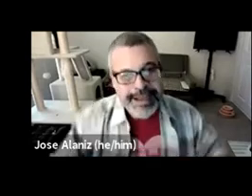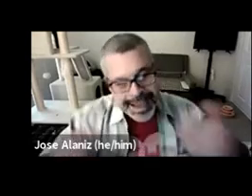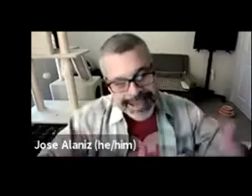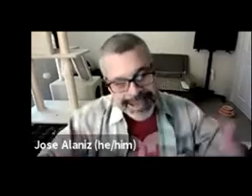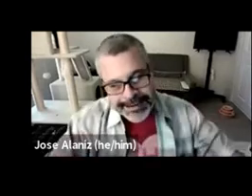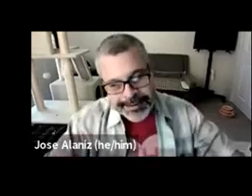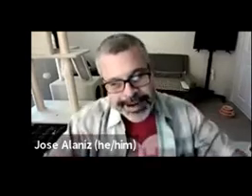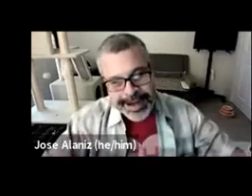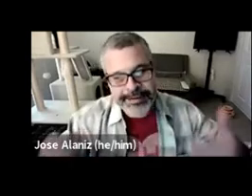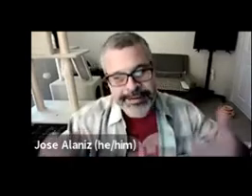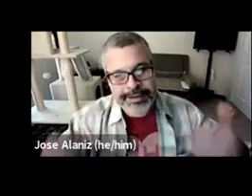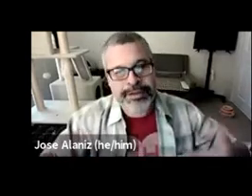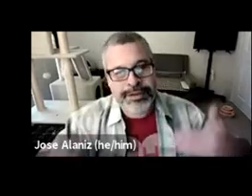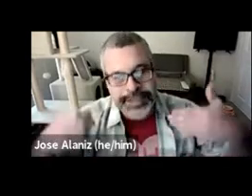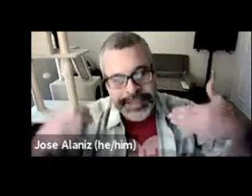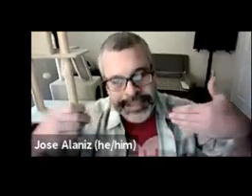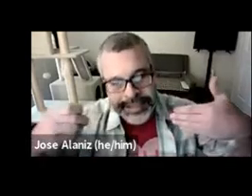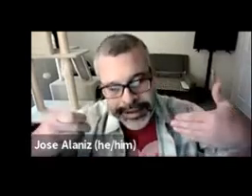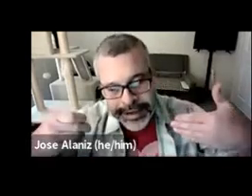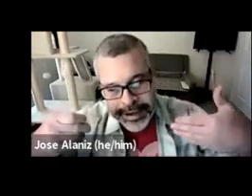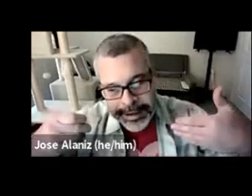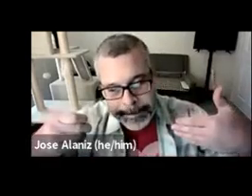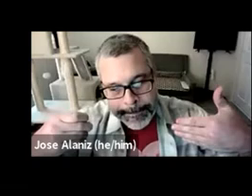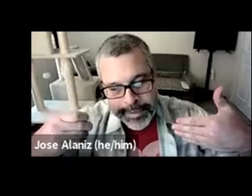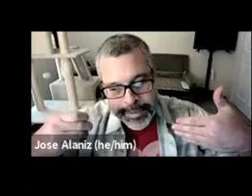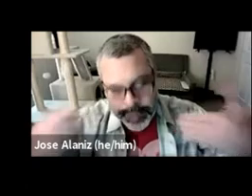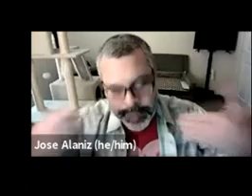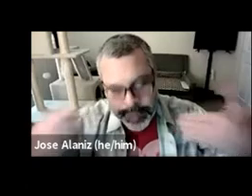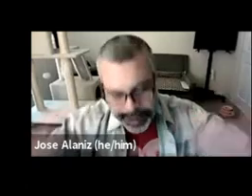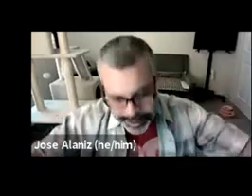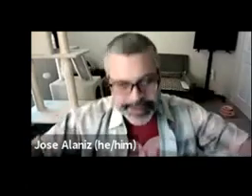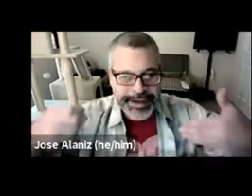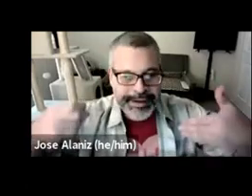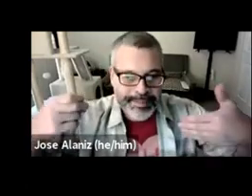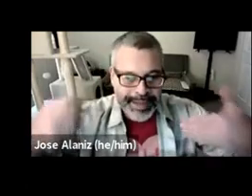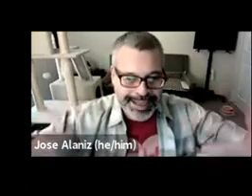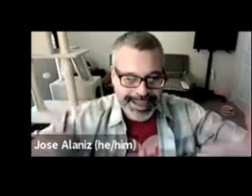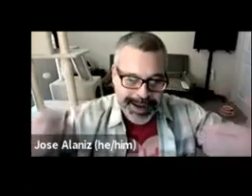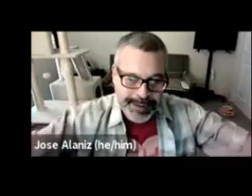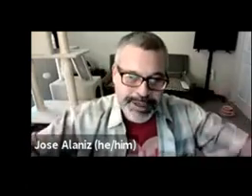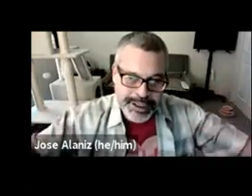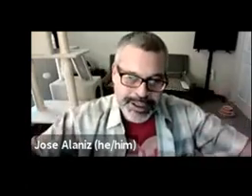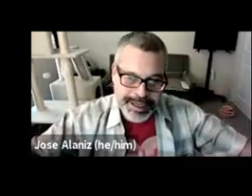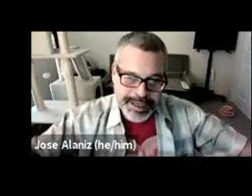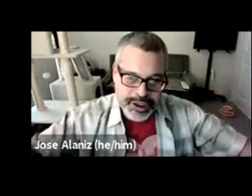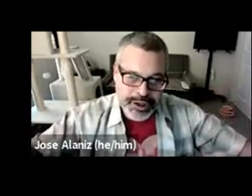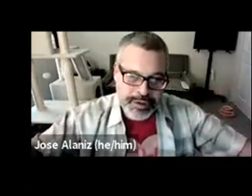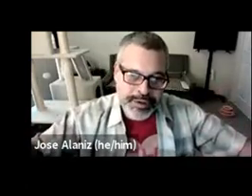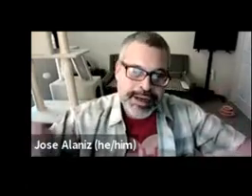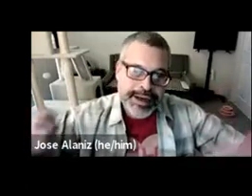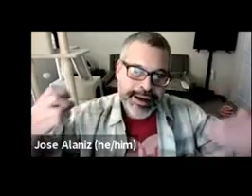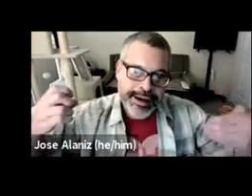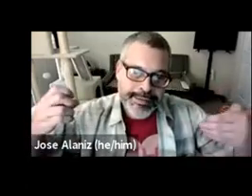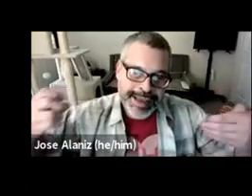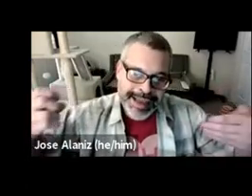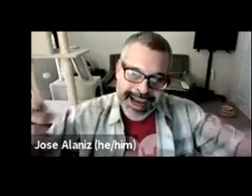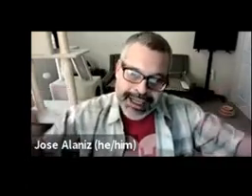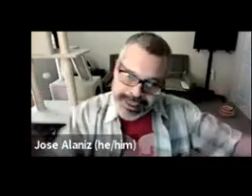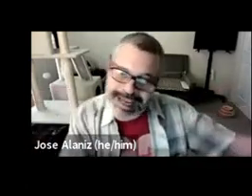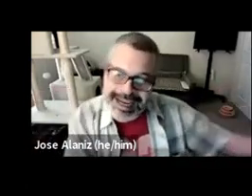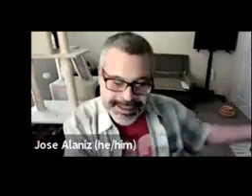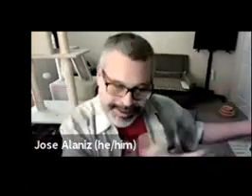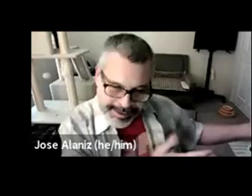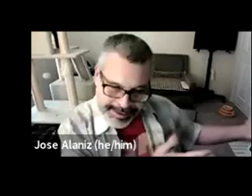into account. That said, right, there is also this, um, recursive, uh, means by which she is being shown, uh,